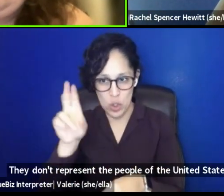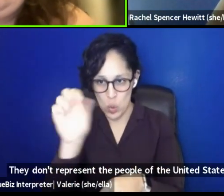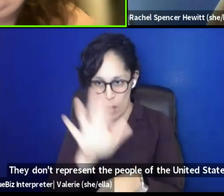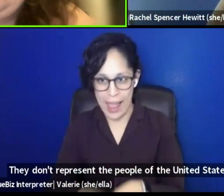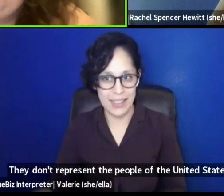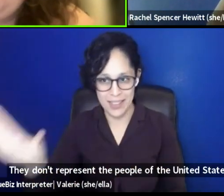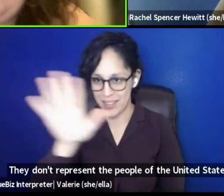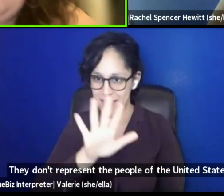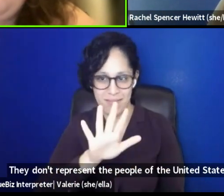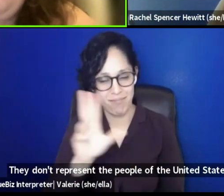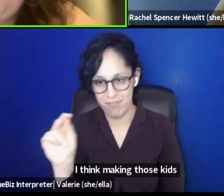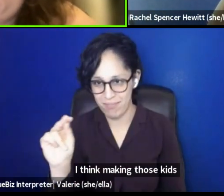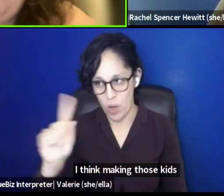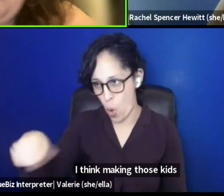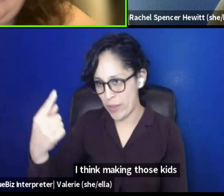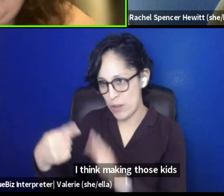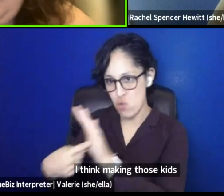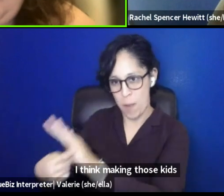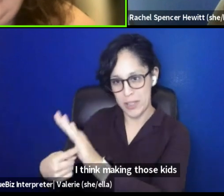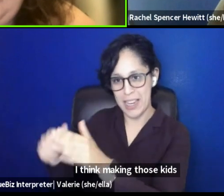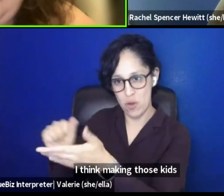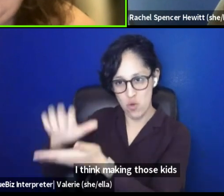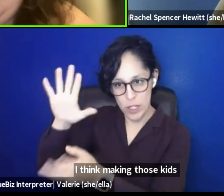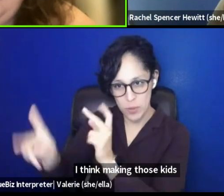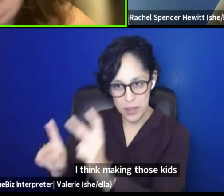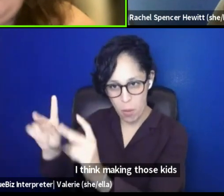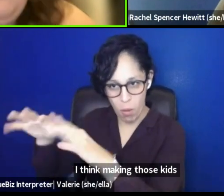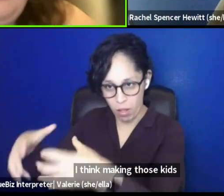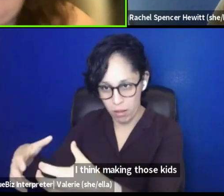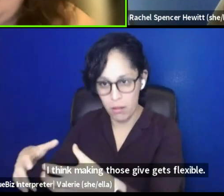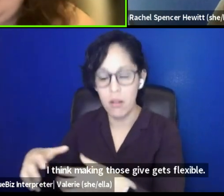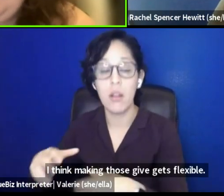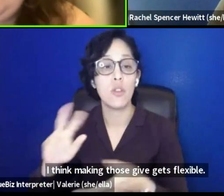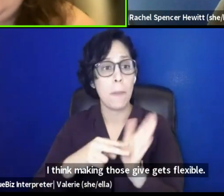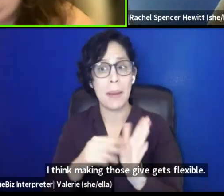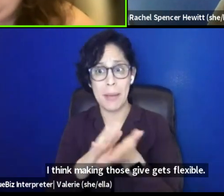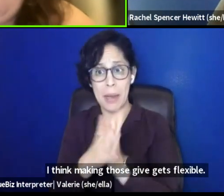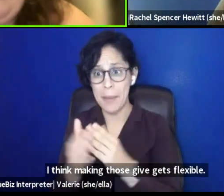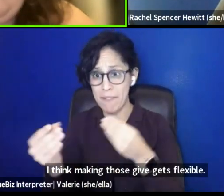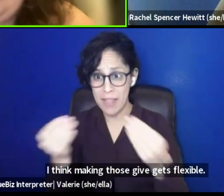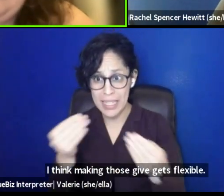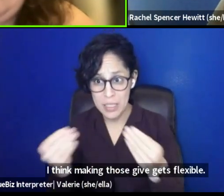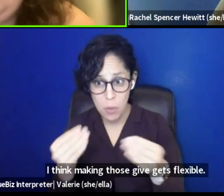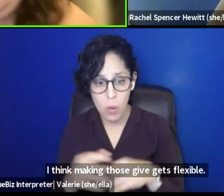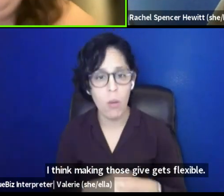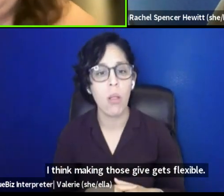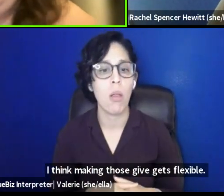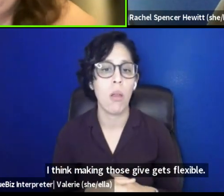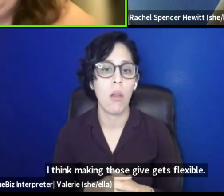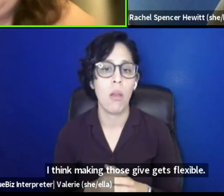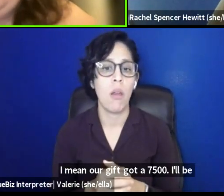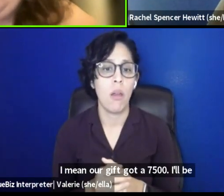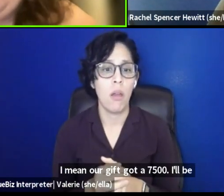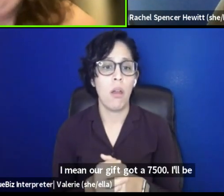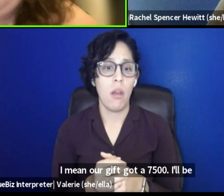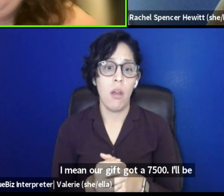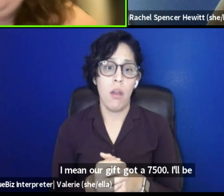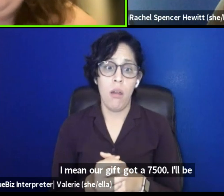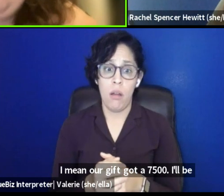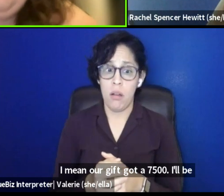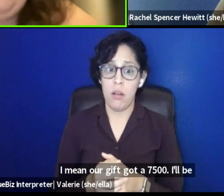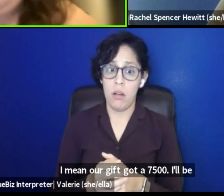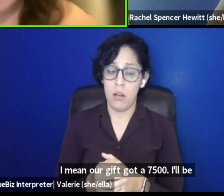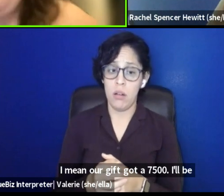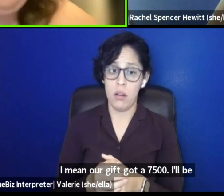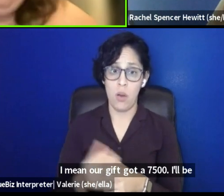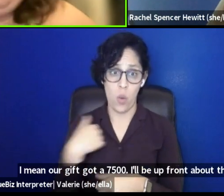give gets flexible. Um, I mean, our give get is 7,500. I'll be upfront about that. And, but